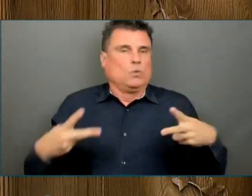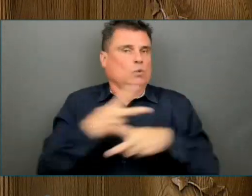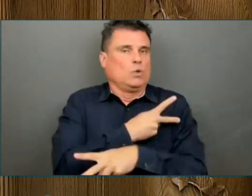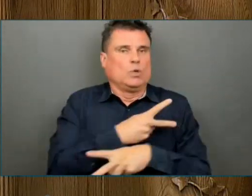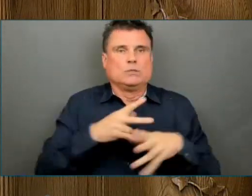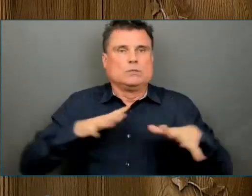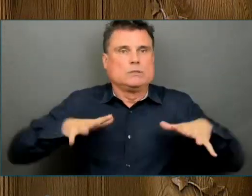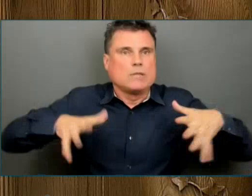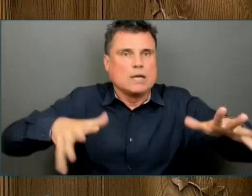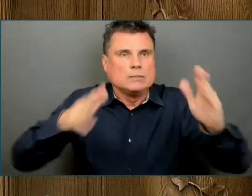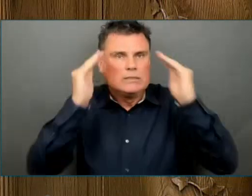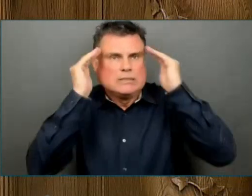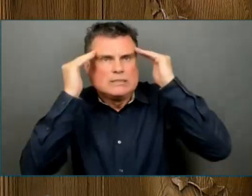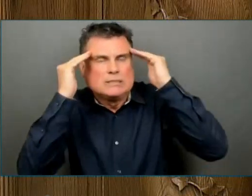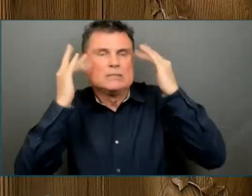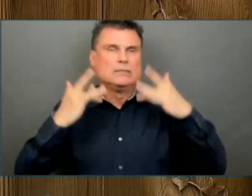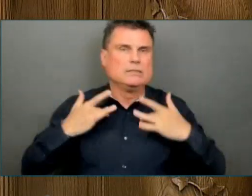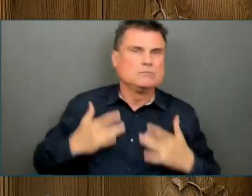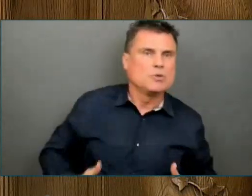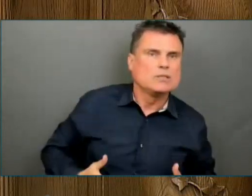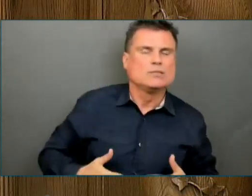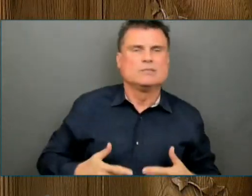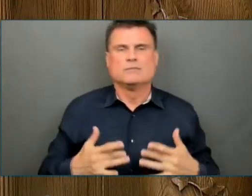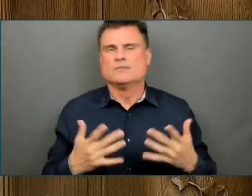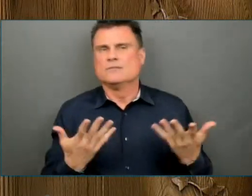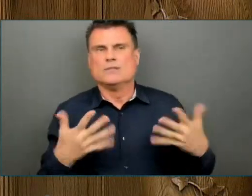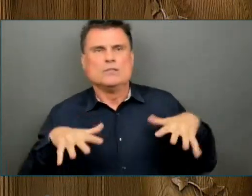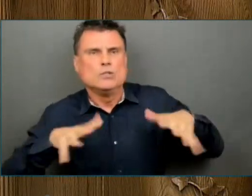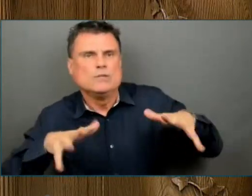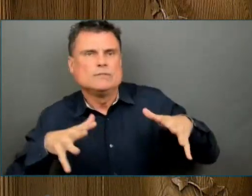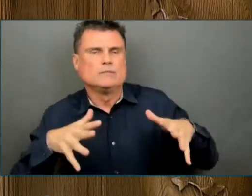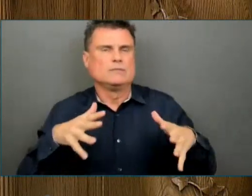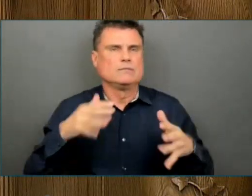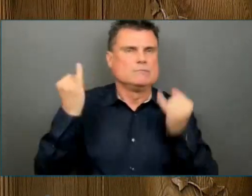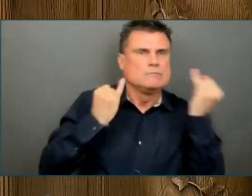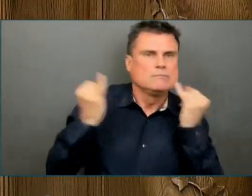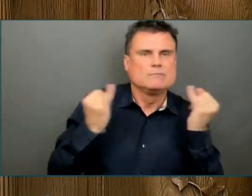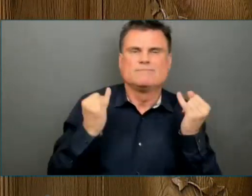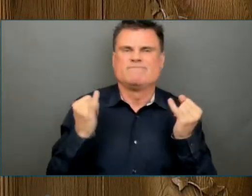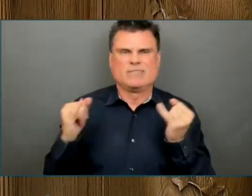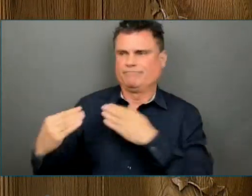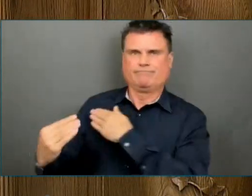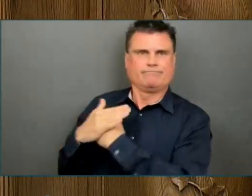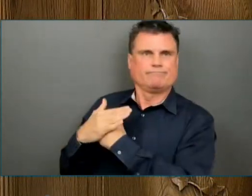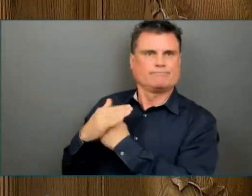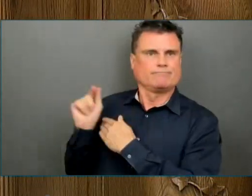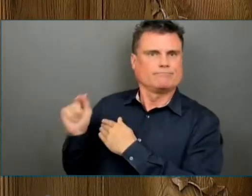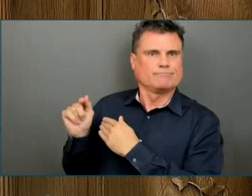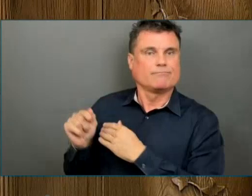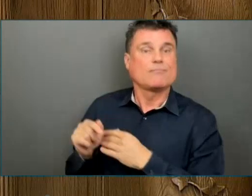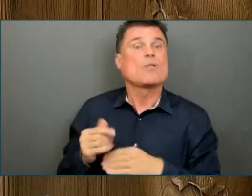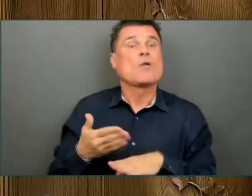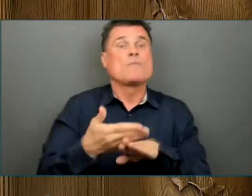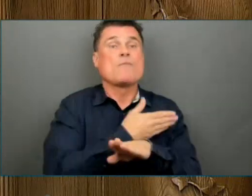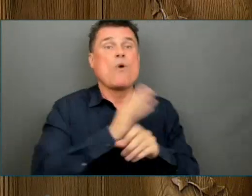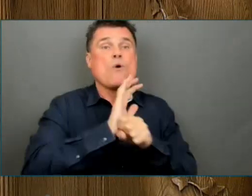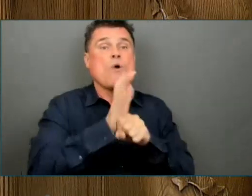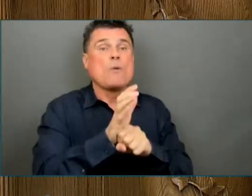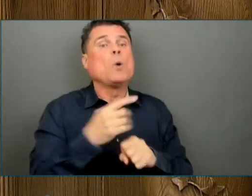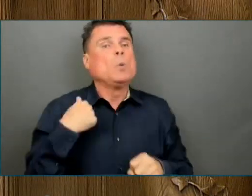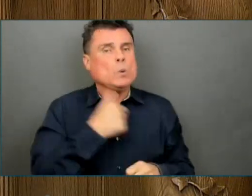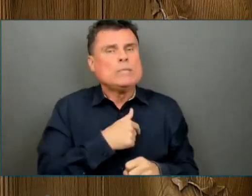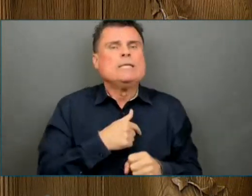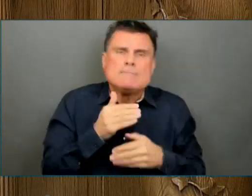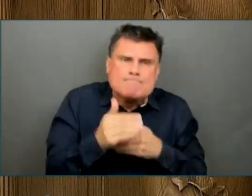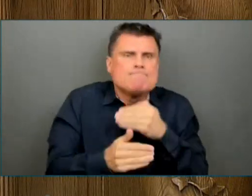Canada's first stand-alone ministry of mental health and addictions was making good progress. Now, we will redouble our efforts.